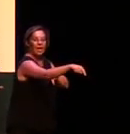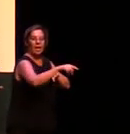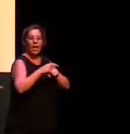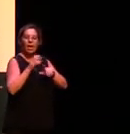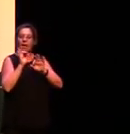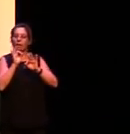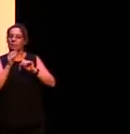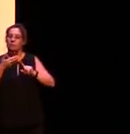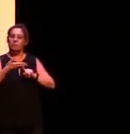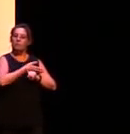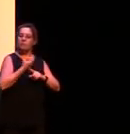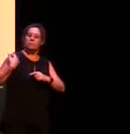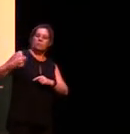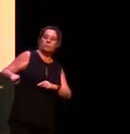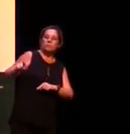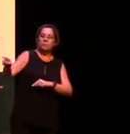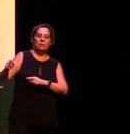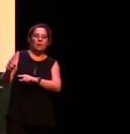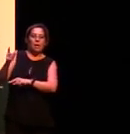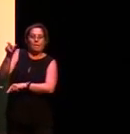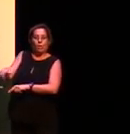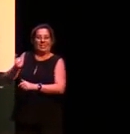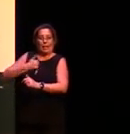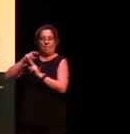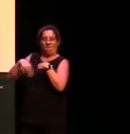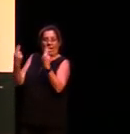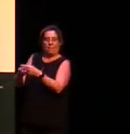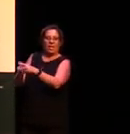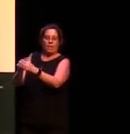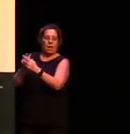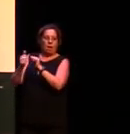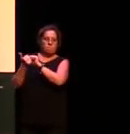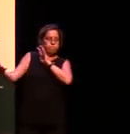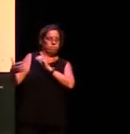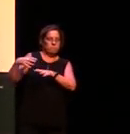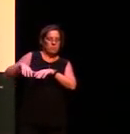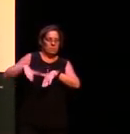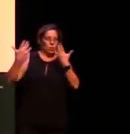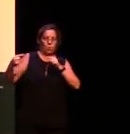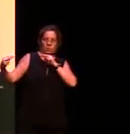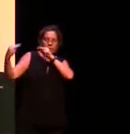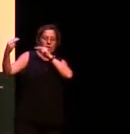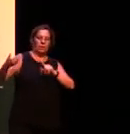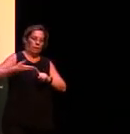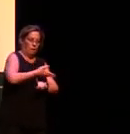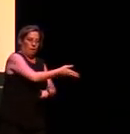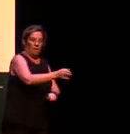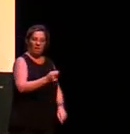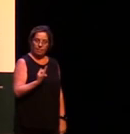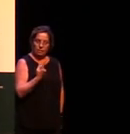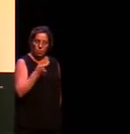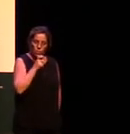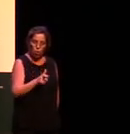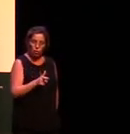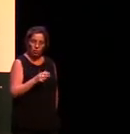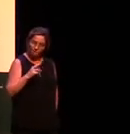for in English but we don't we